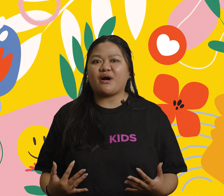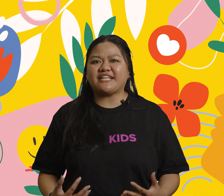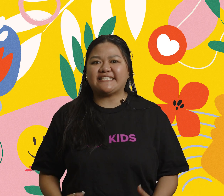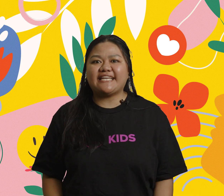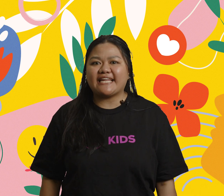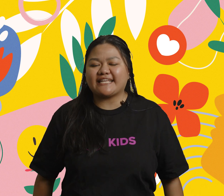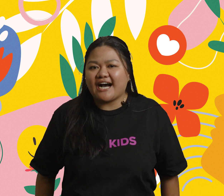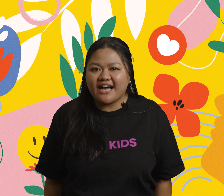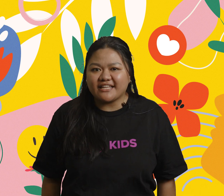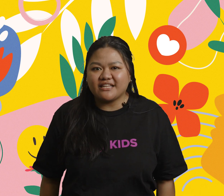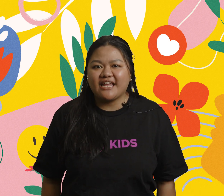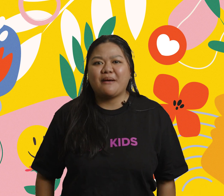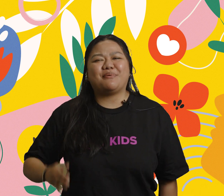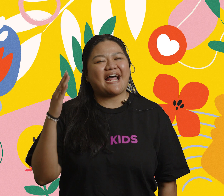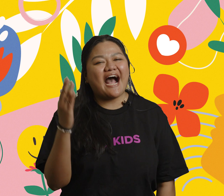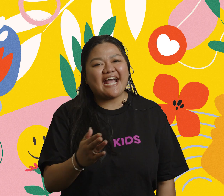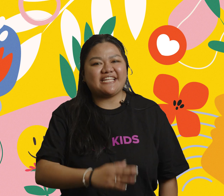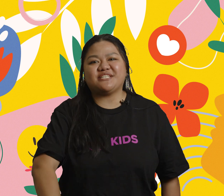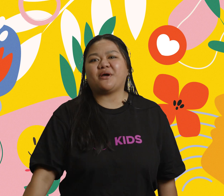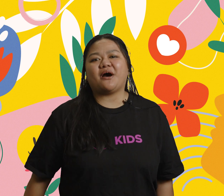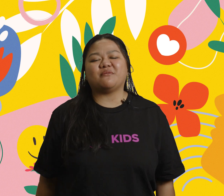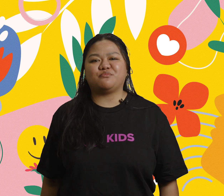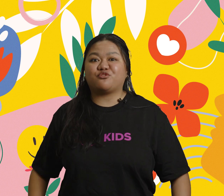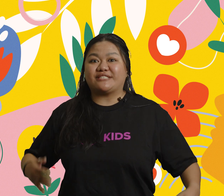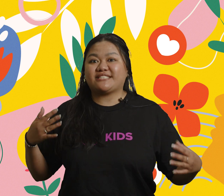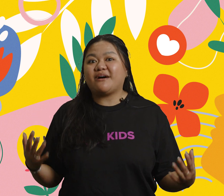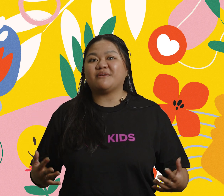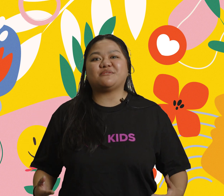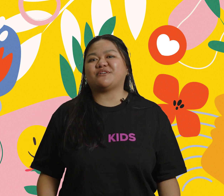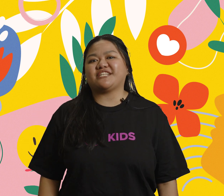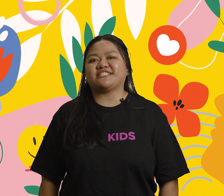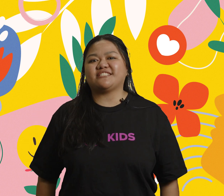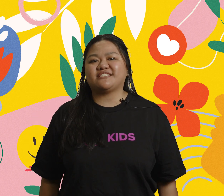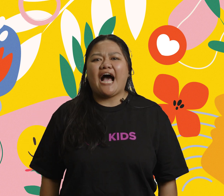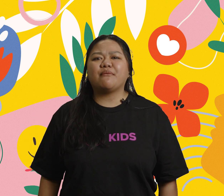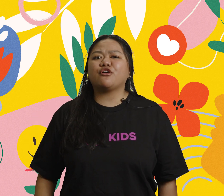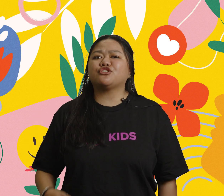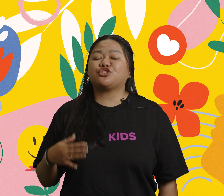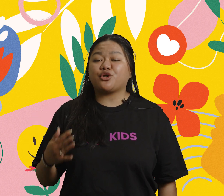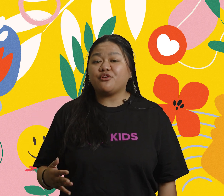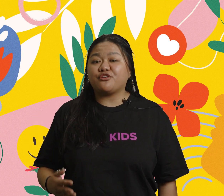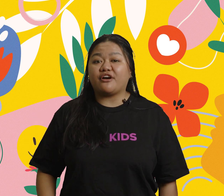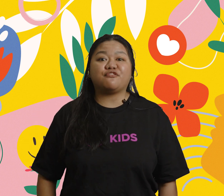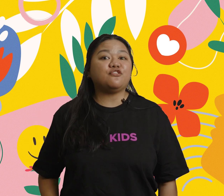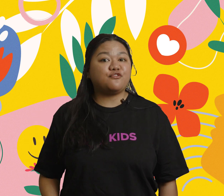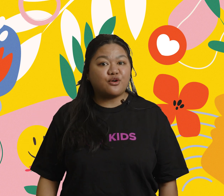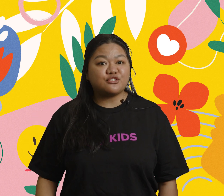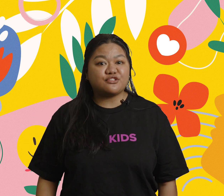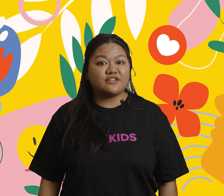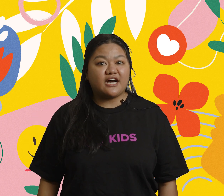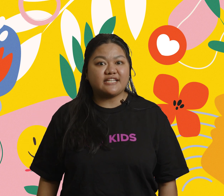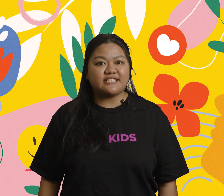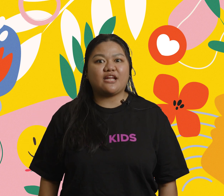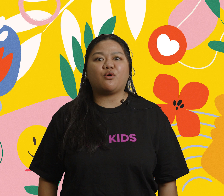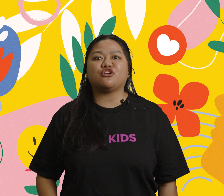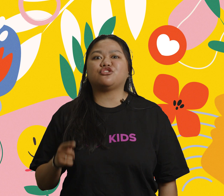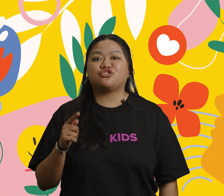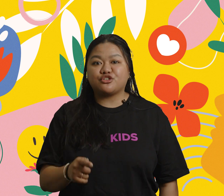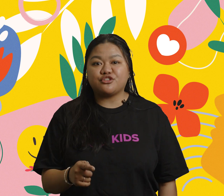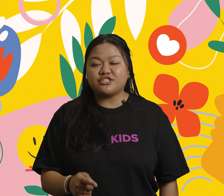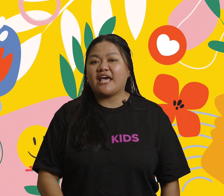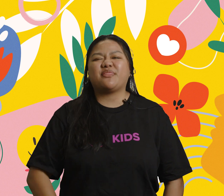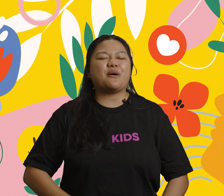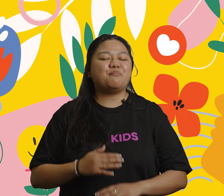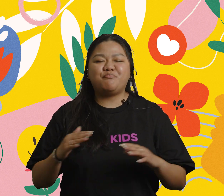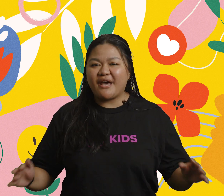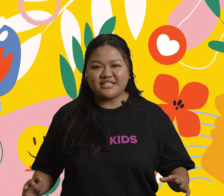got inspired to get a garden. But I need your help for some inspirations. I'm going to show you a few photos of gardens and I want you to